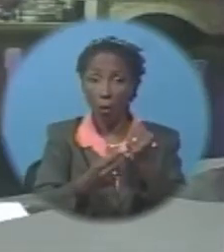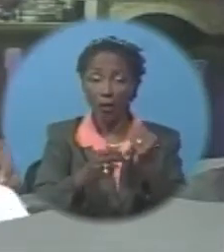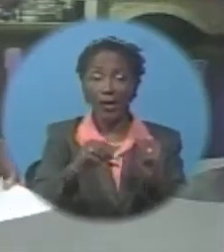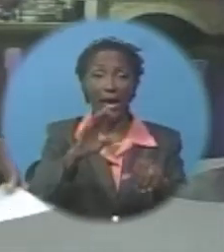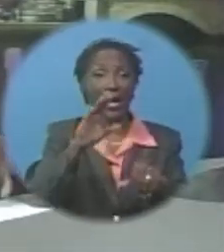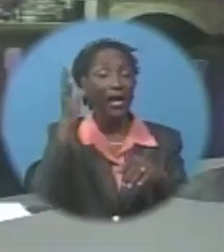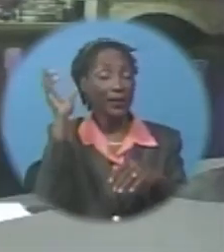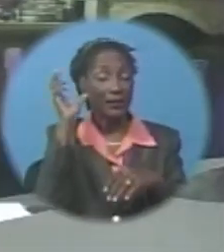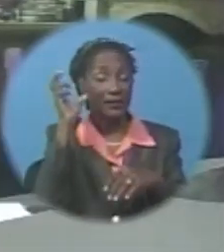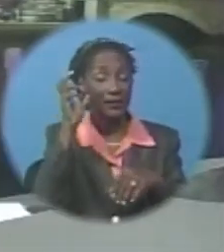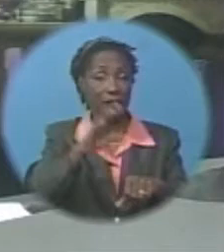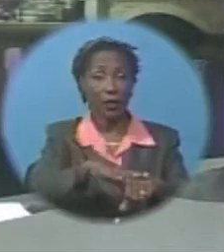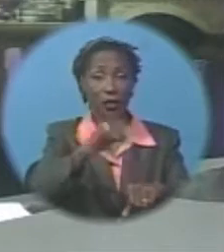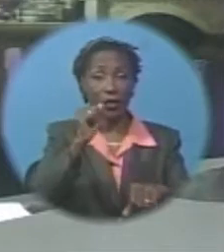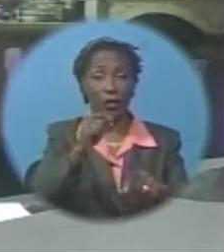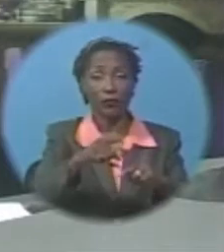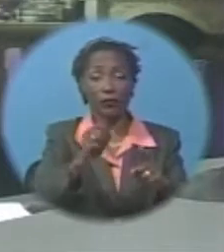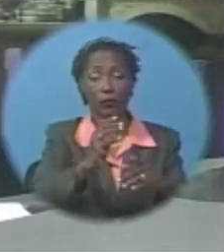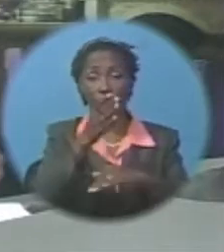across the nation.